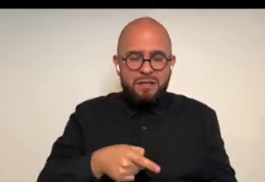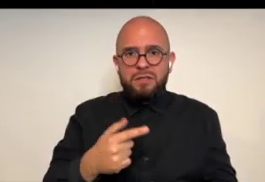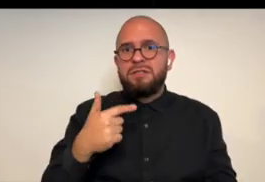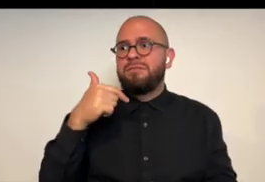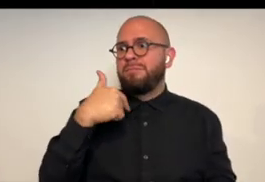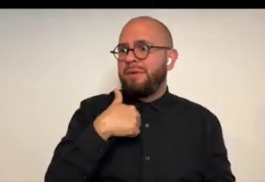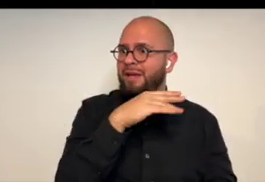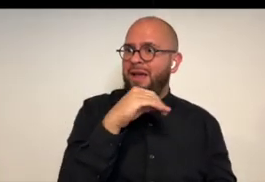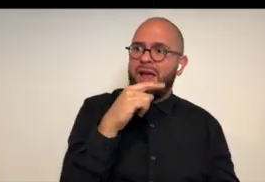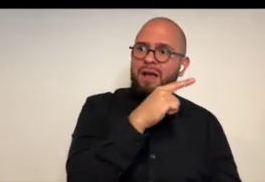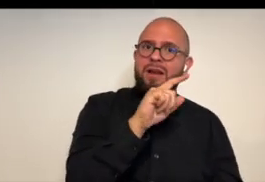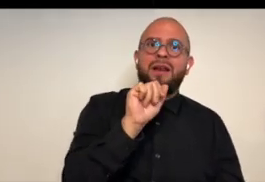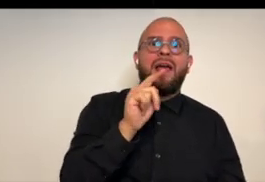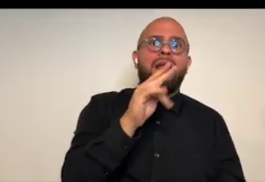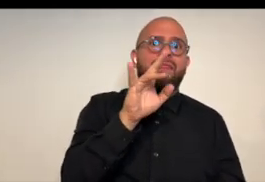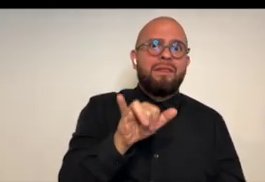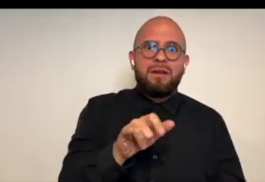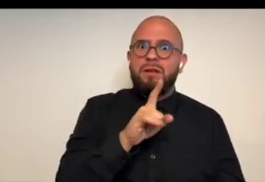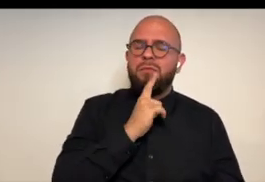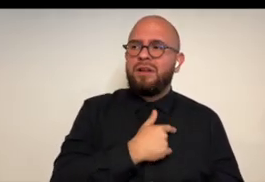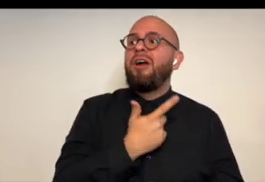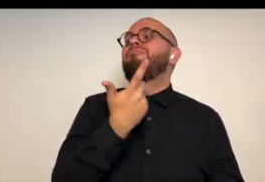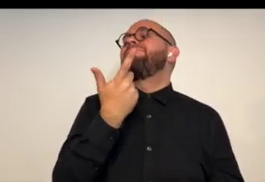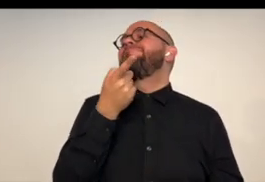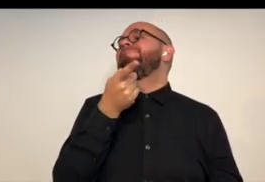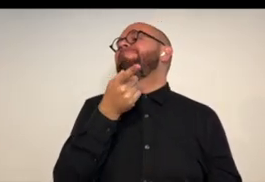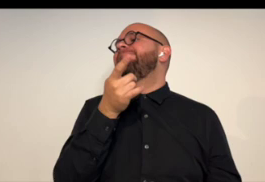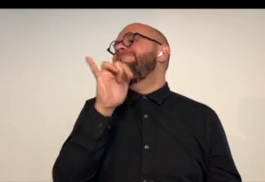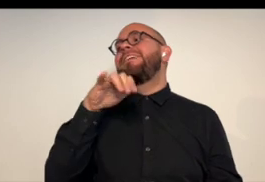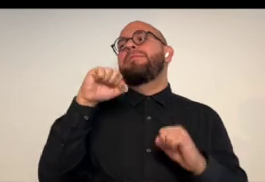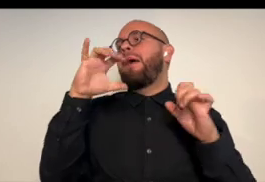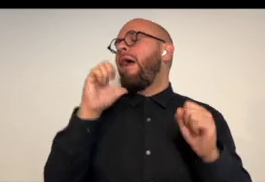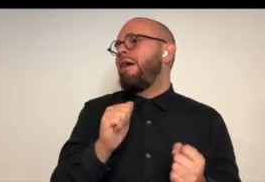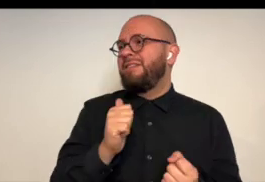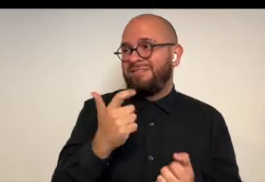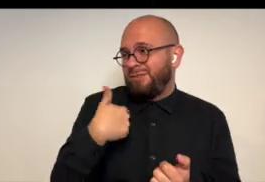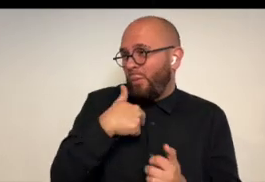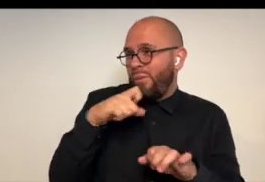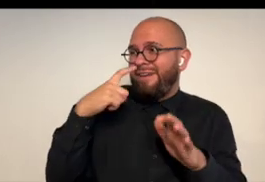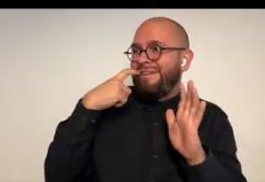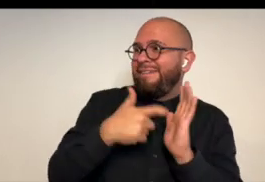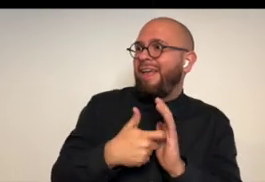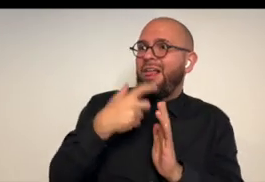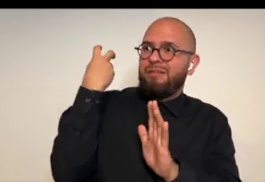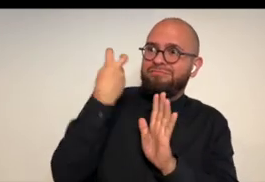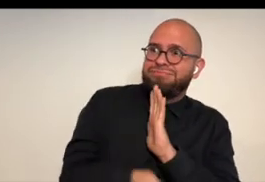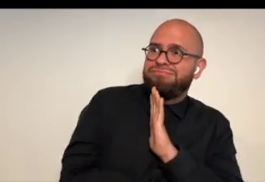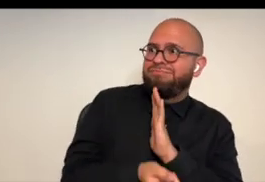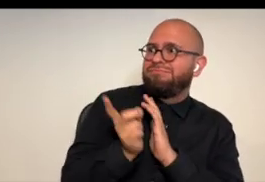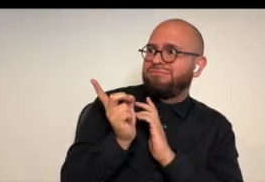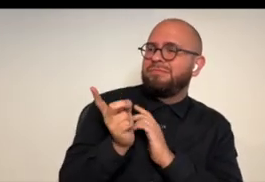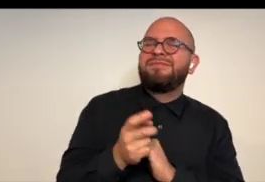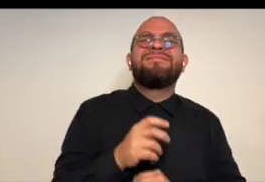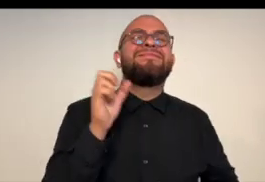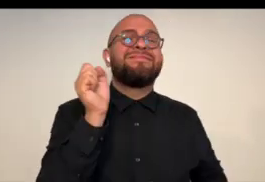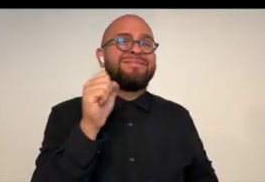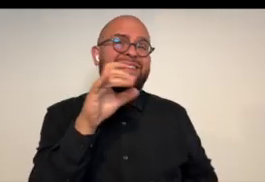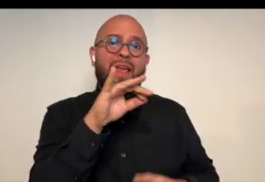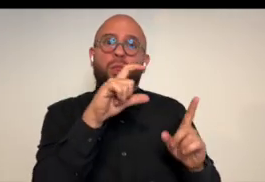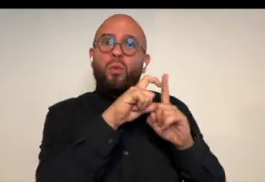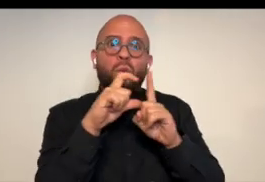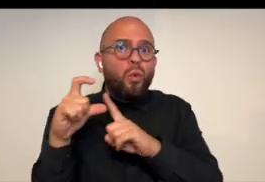details um both anthony and i were like oh yep this is amazing you know because you've you've really delved into it i can tell